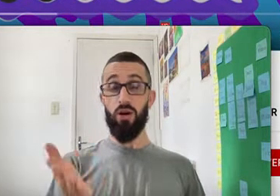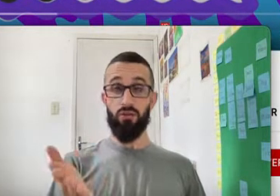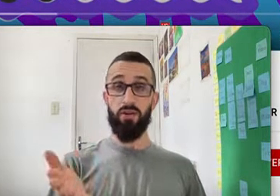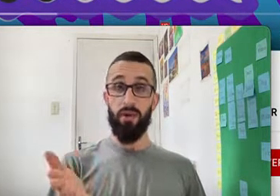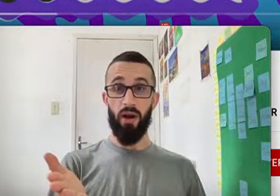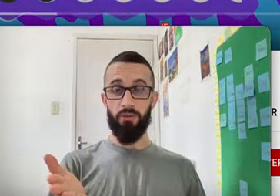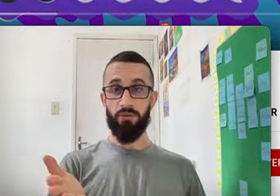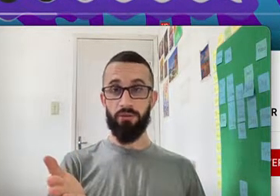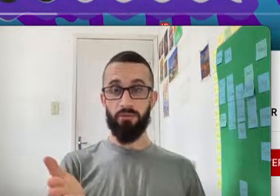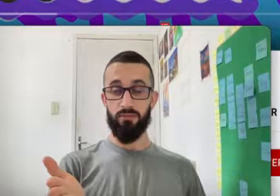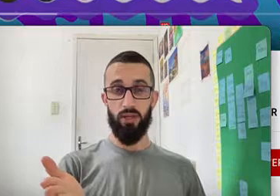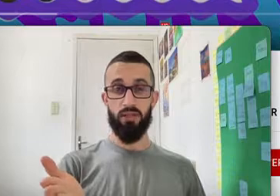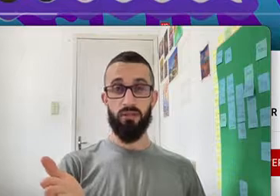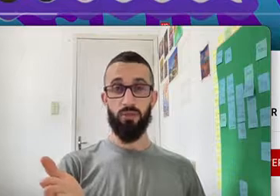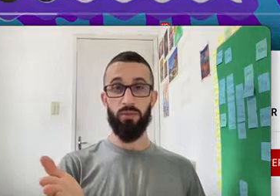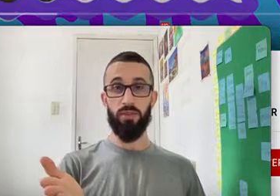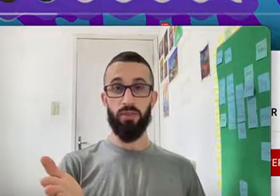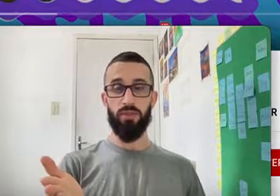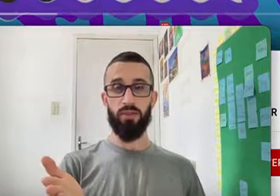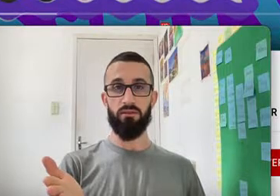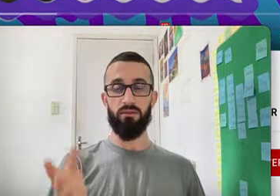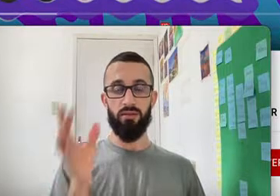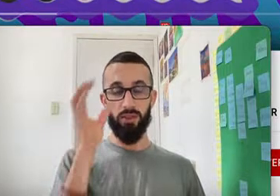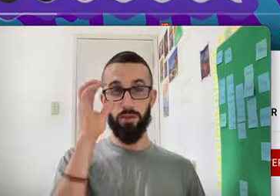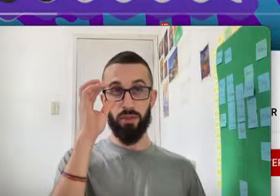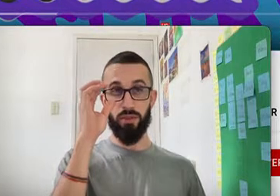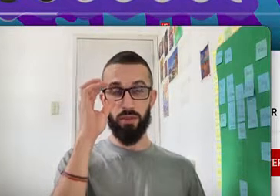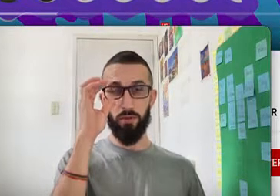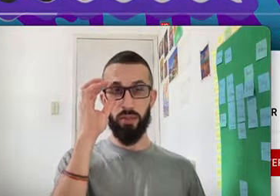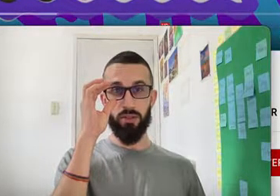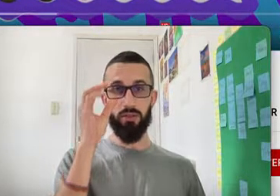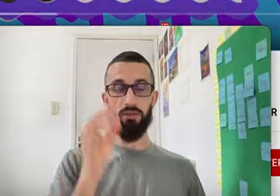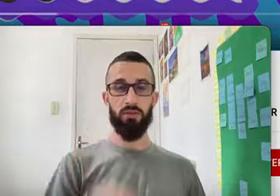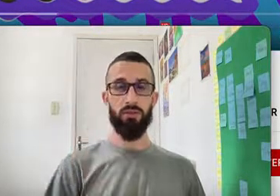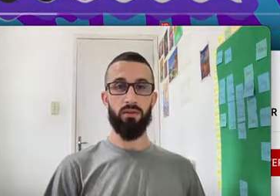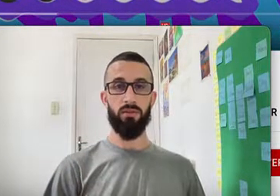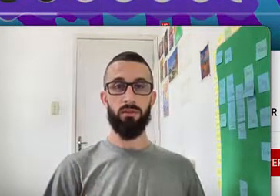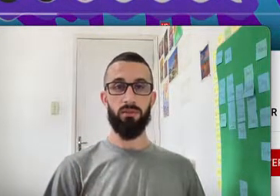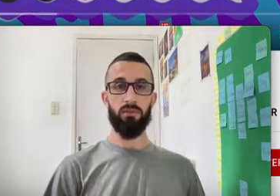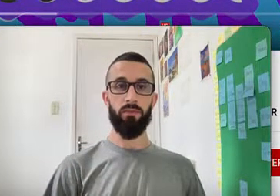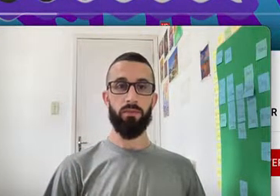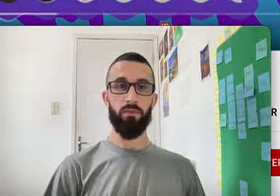Oh A Rip Off Right Would Be The Equivalent Expression